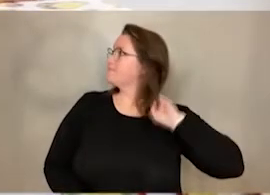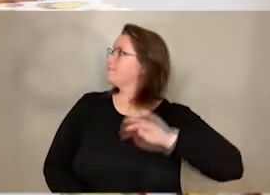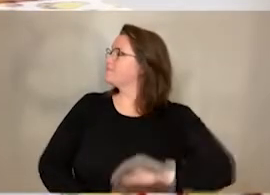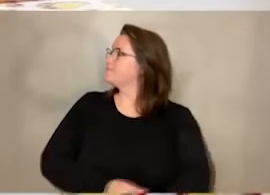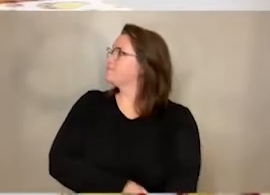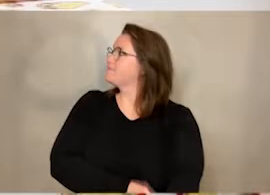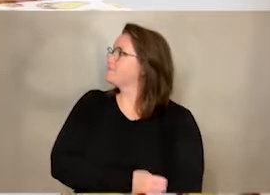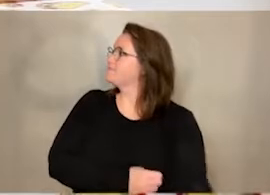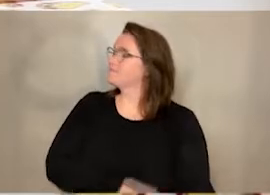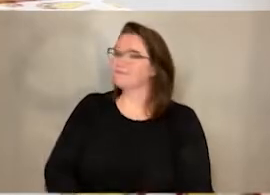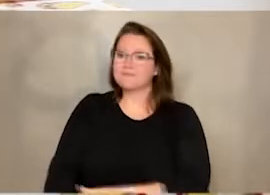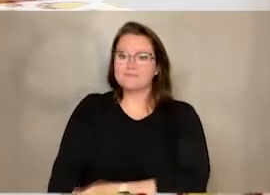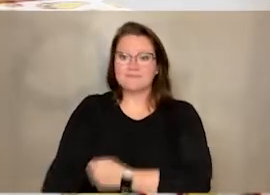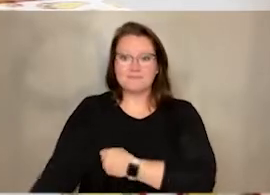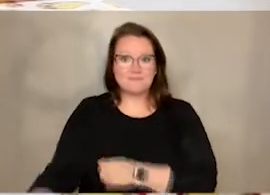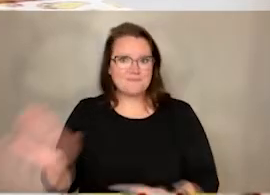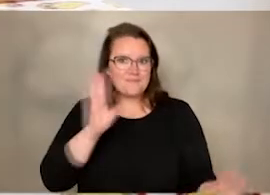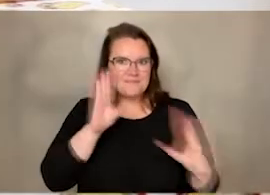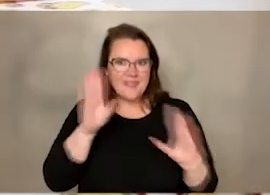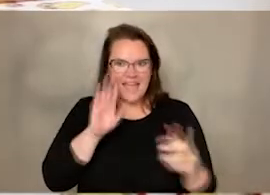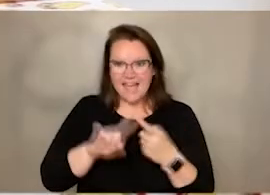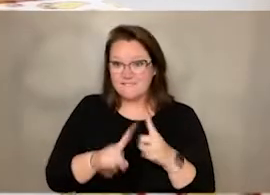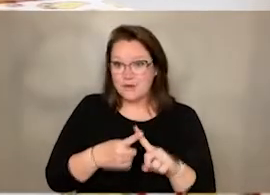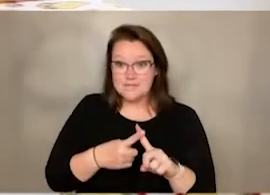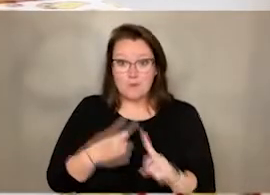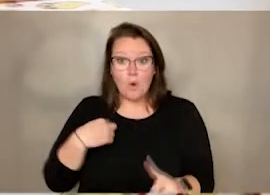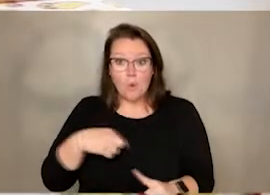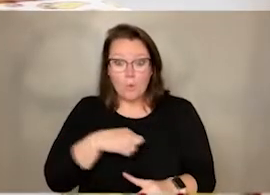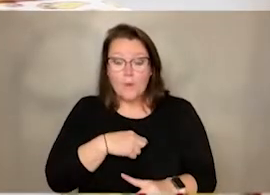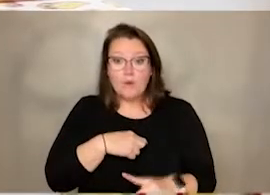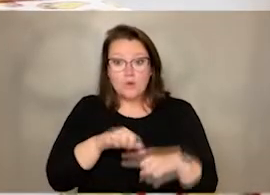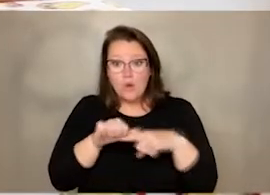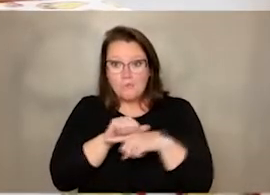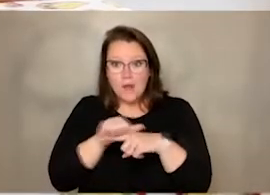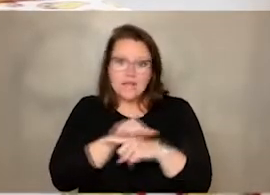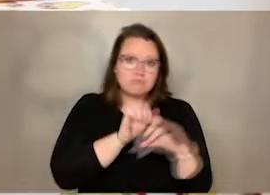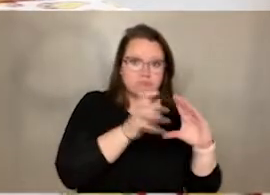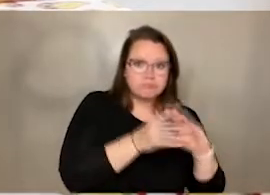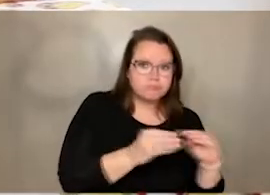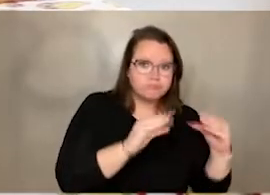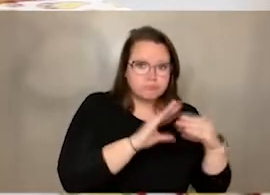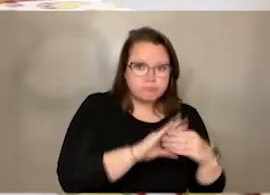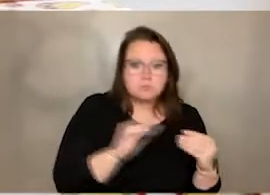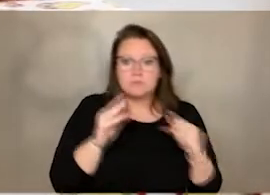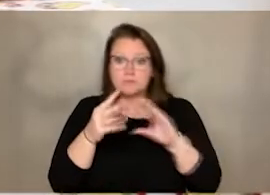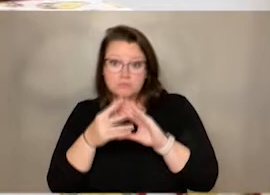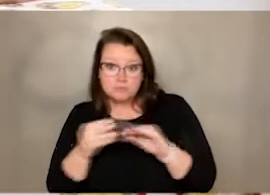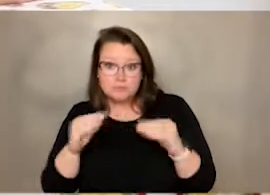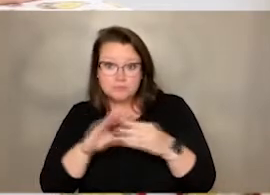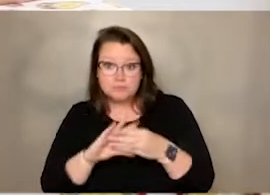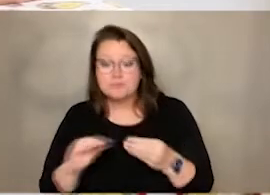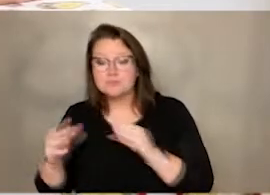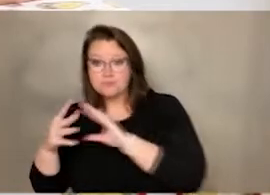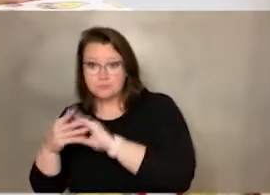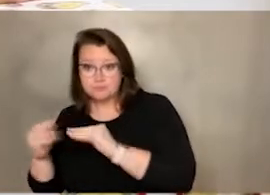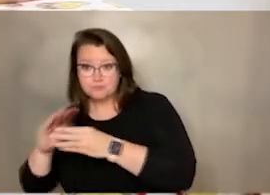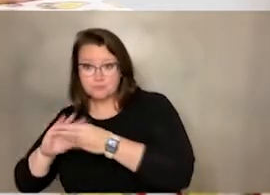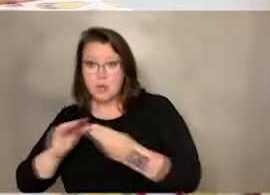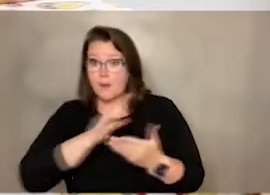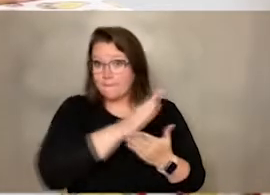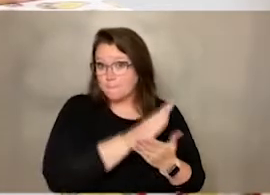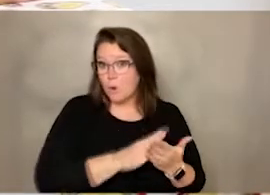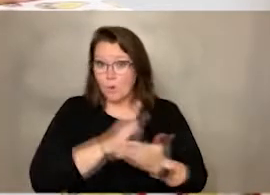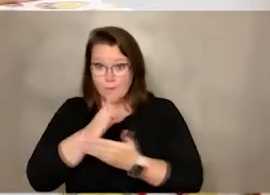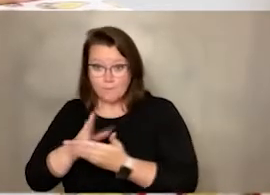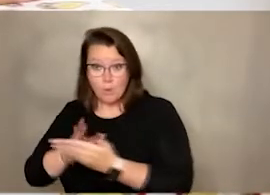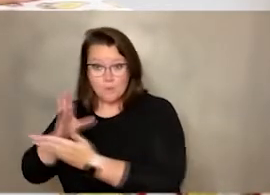Hi, friends. Let's work on retelling the parts of a story. So all stories have beginning, middle, and end. They have characters,